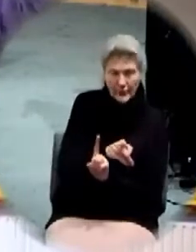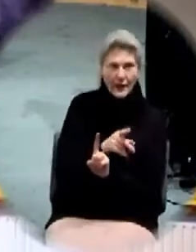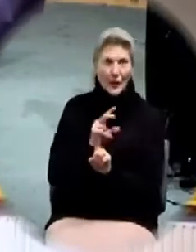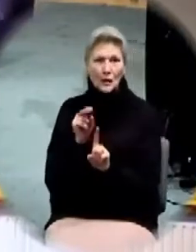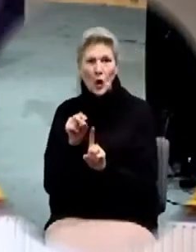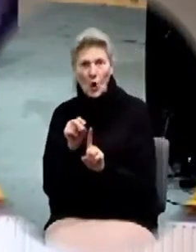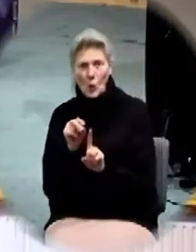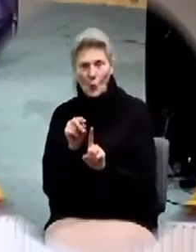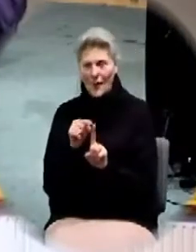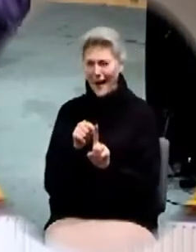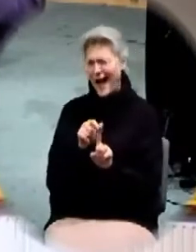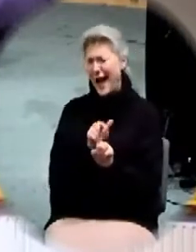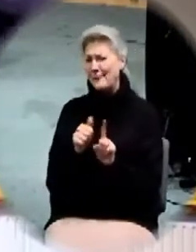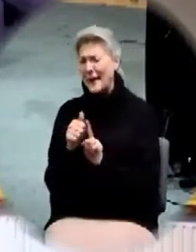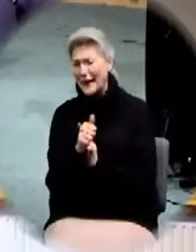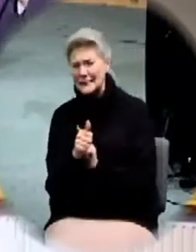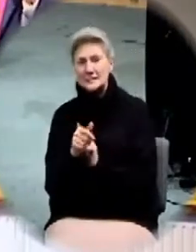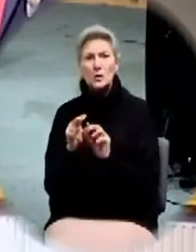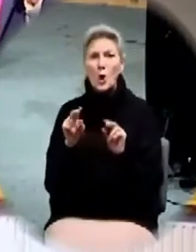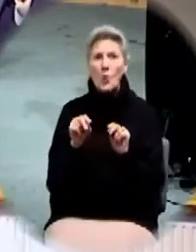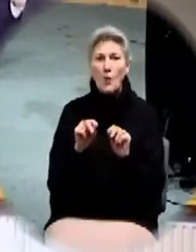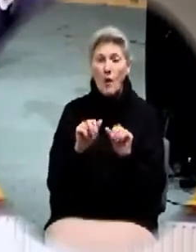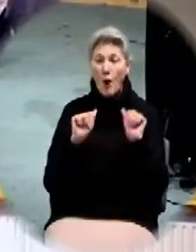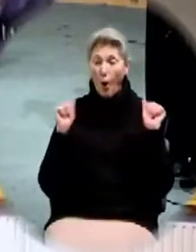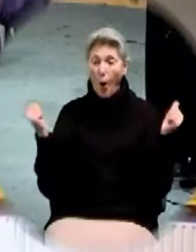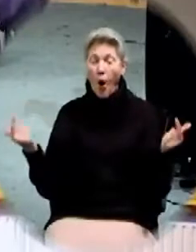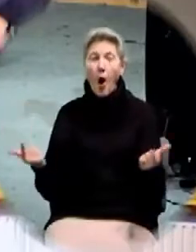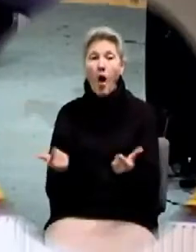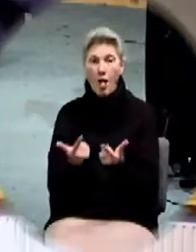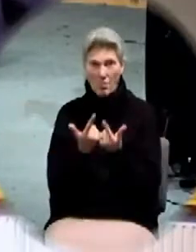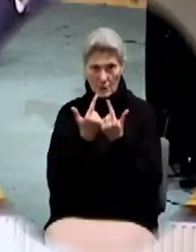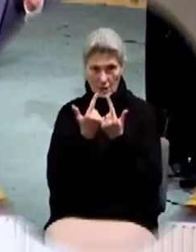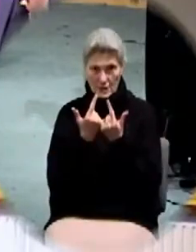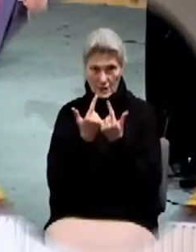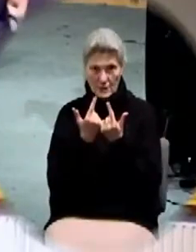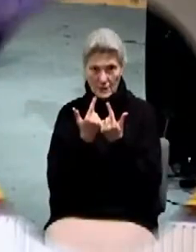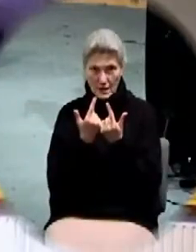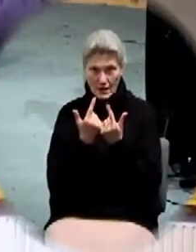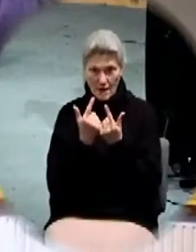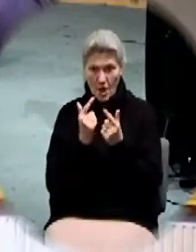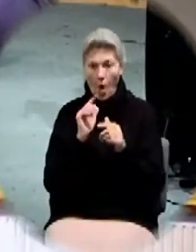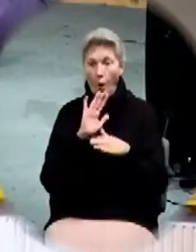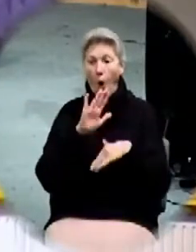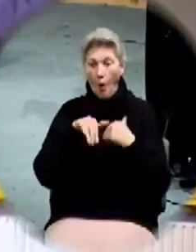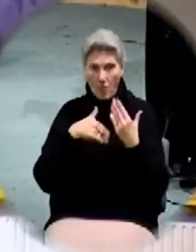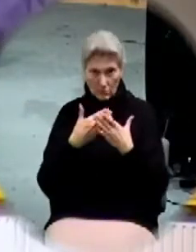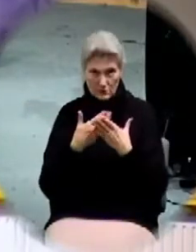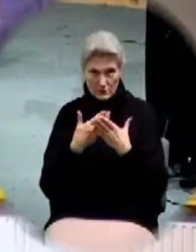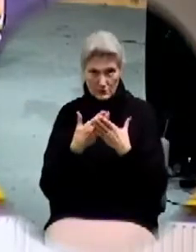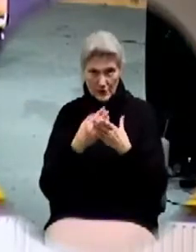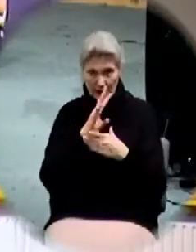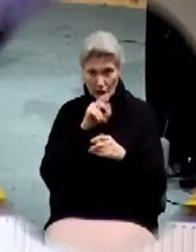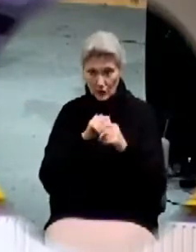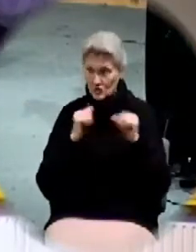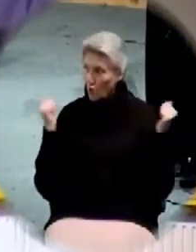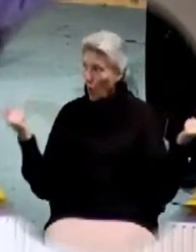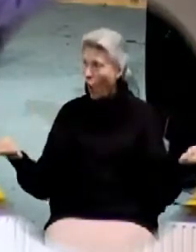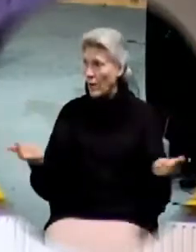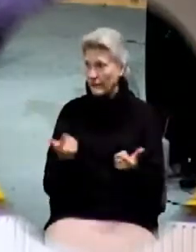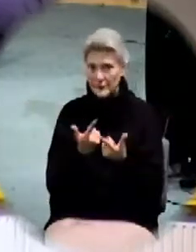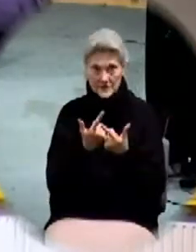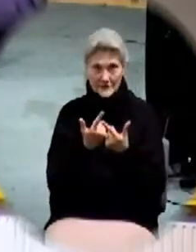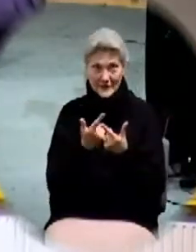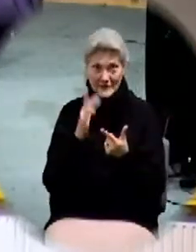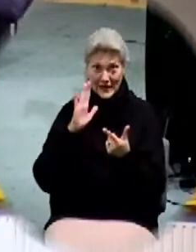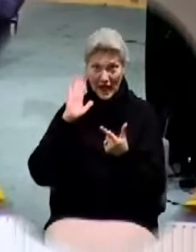hey, I got a buddy passed. None of that. It's all have sinned and come short of the glory. And that includes everybody that has ever